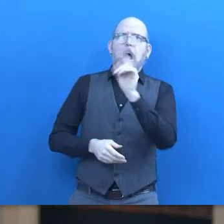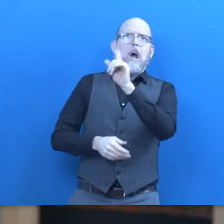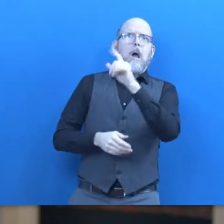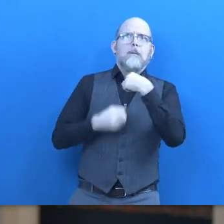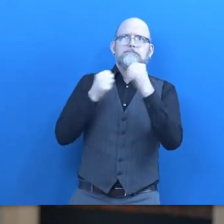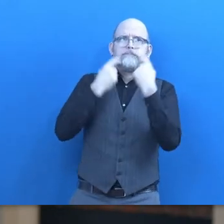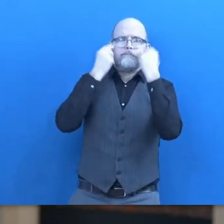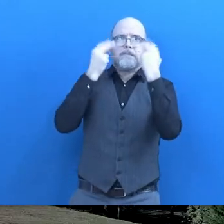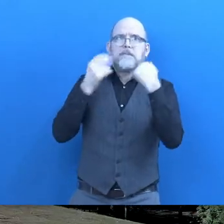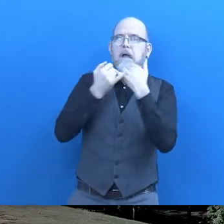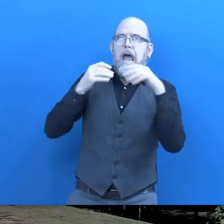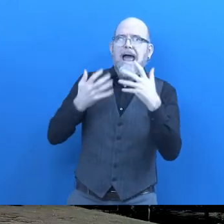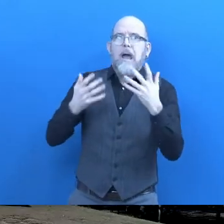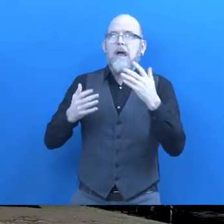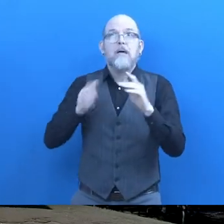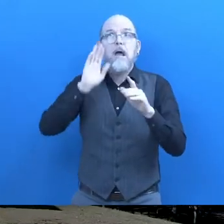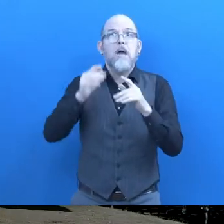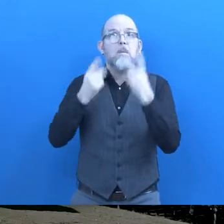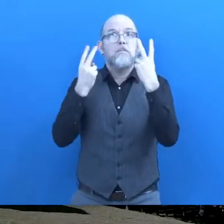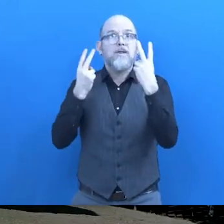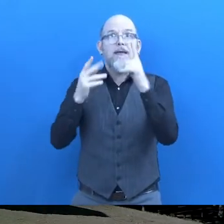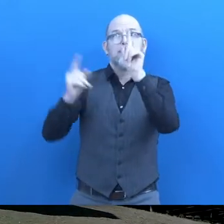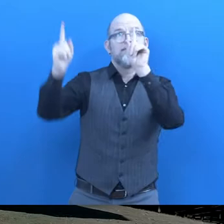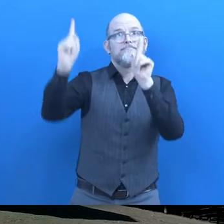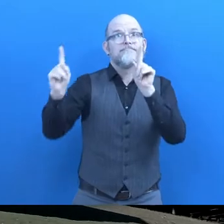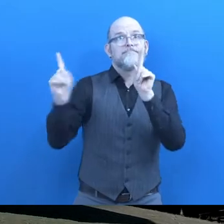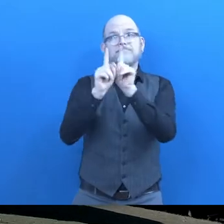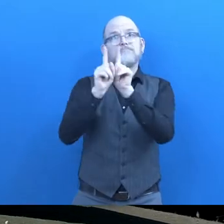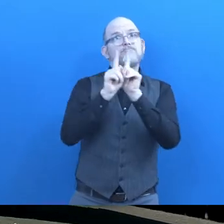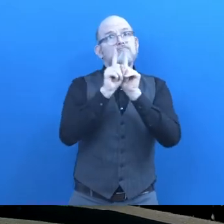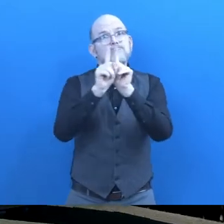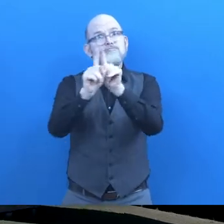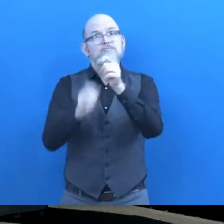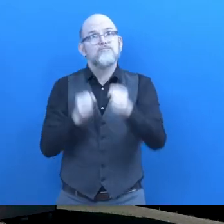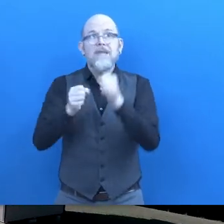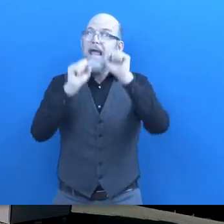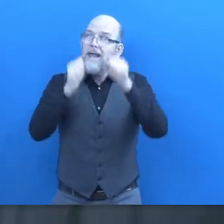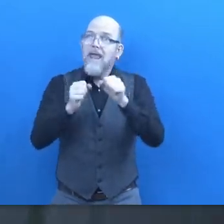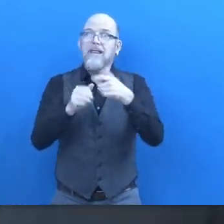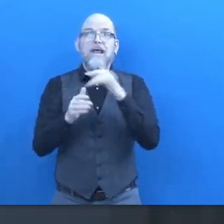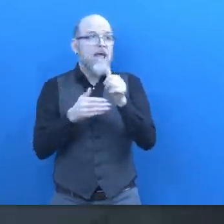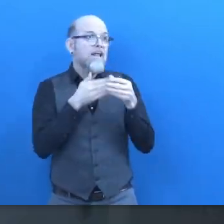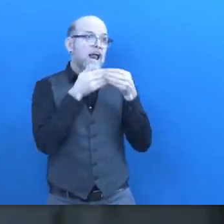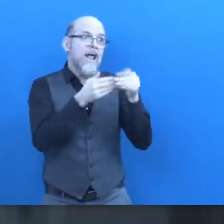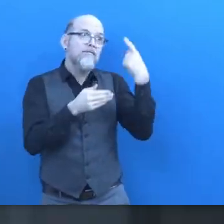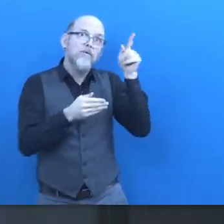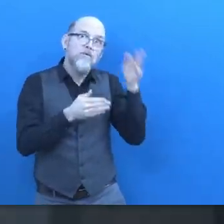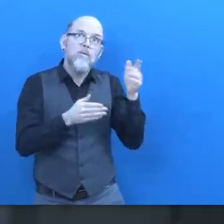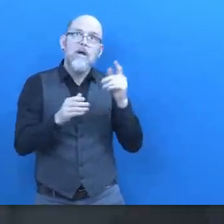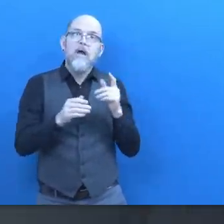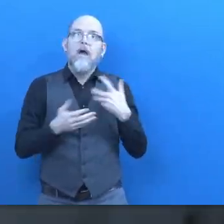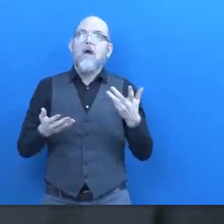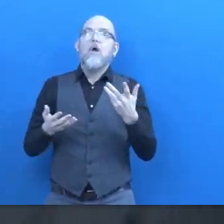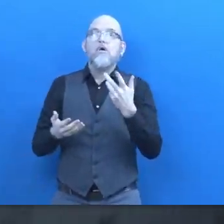to guide you for your first race and so I started training within a disabled track club in New York City called Achilles International